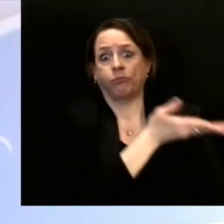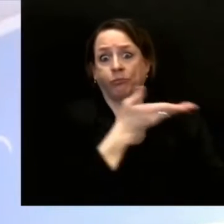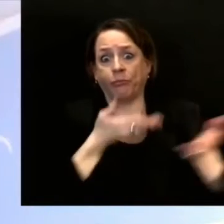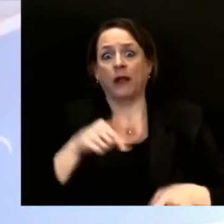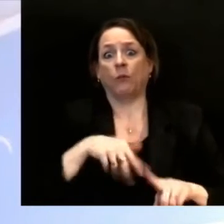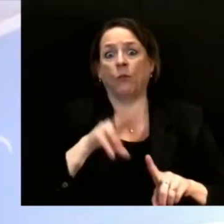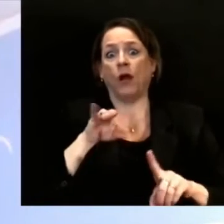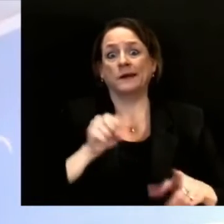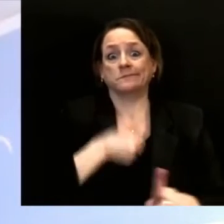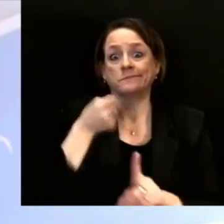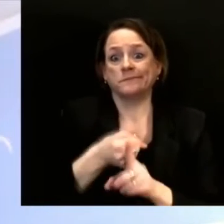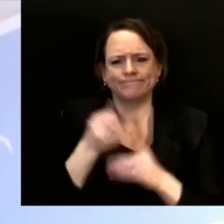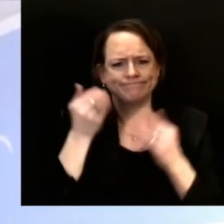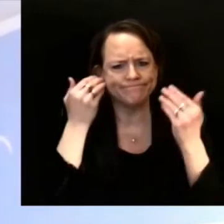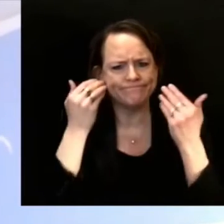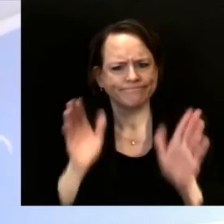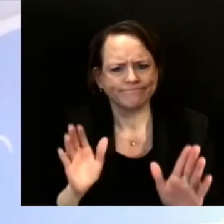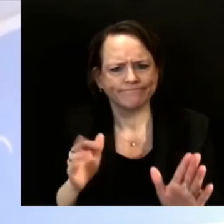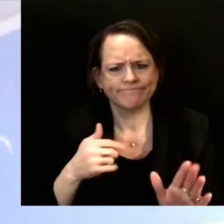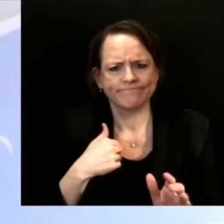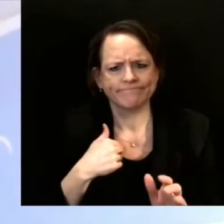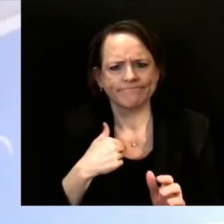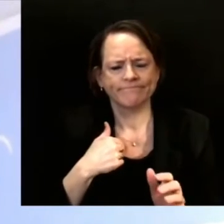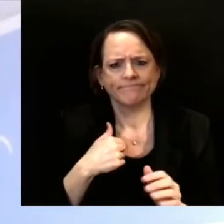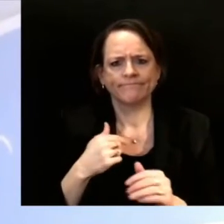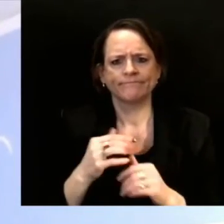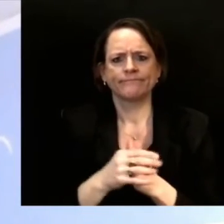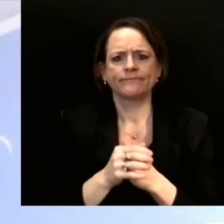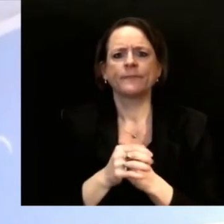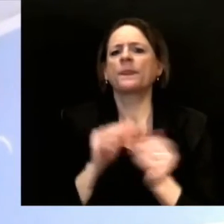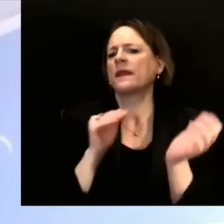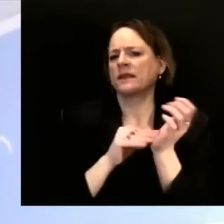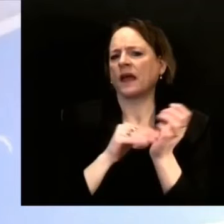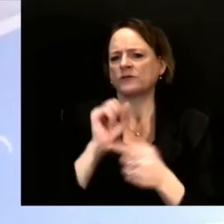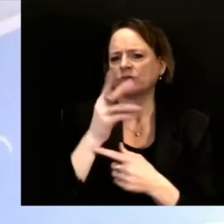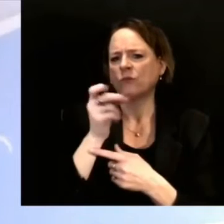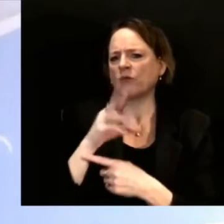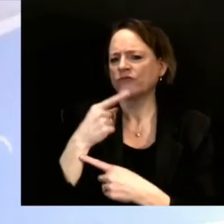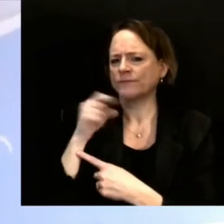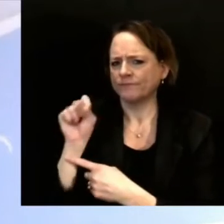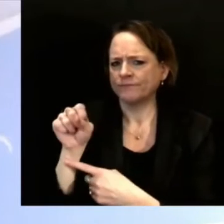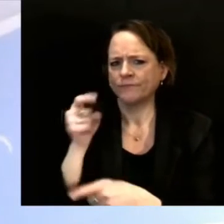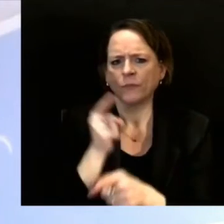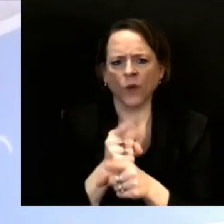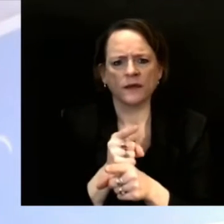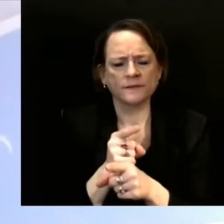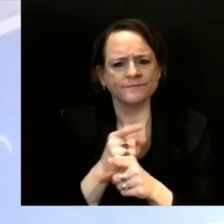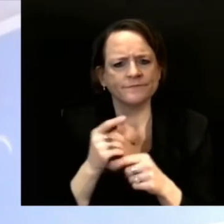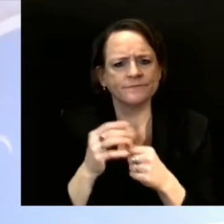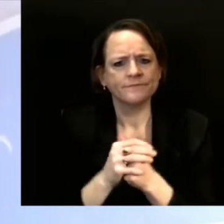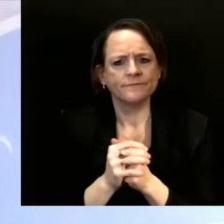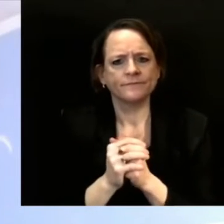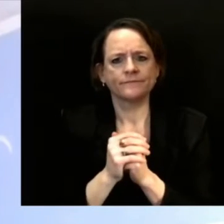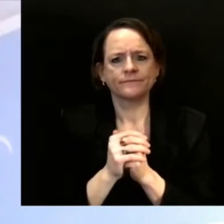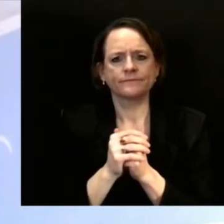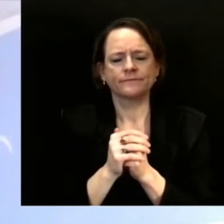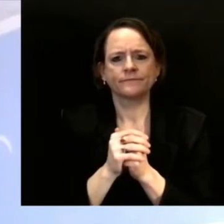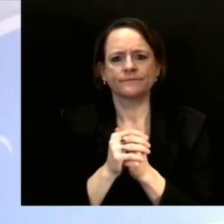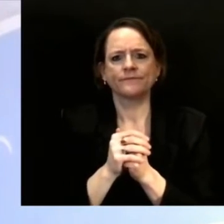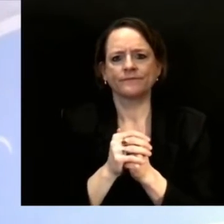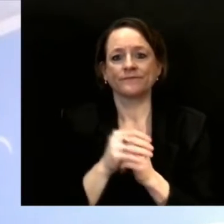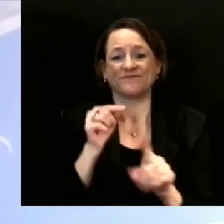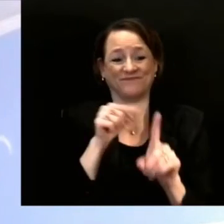remember that we do expect, you know, viruses constantly change through mutation and new variants are